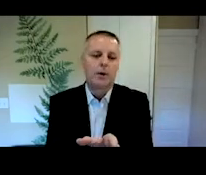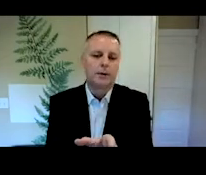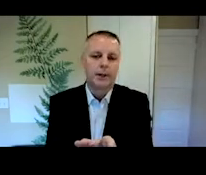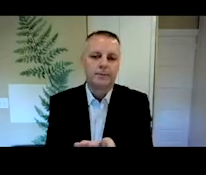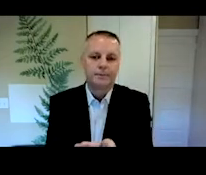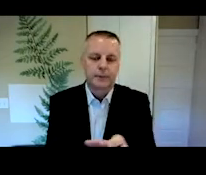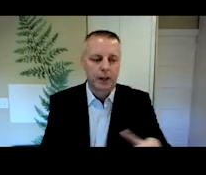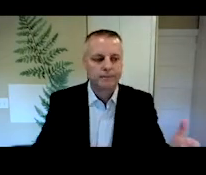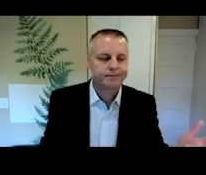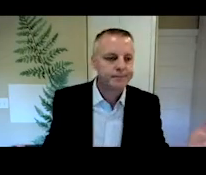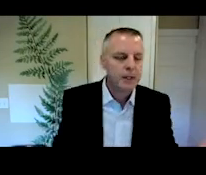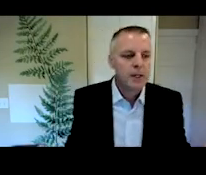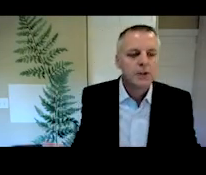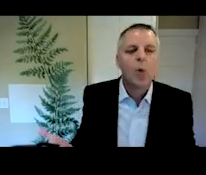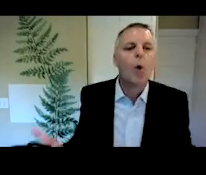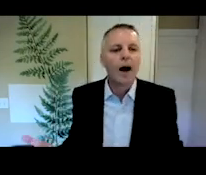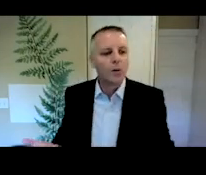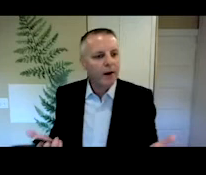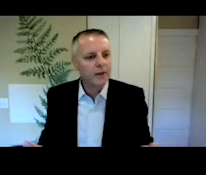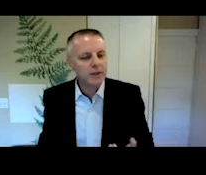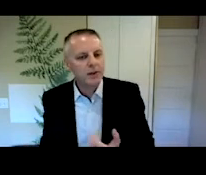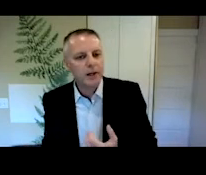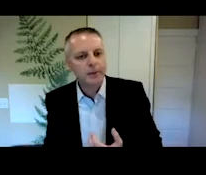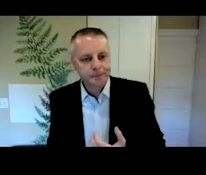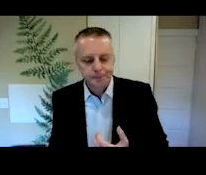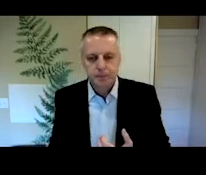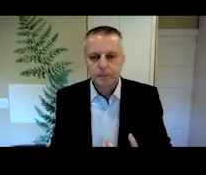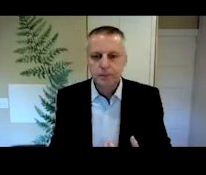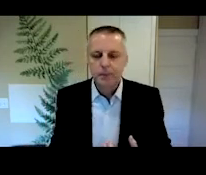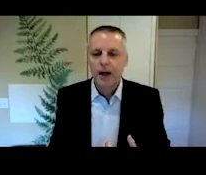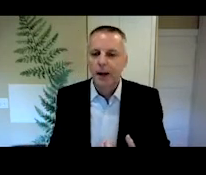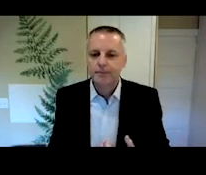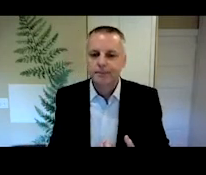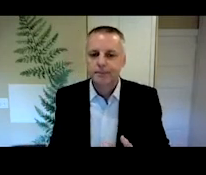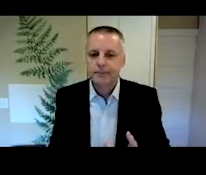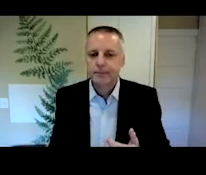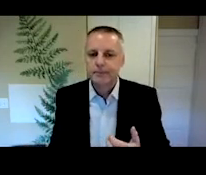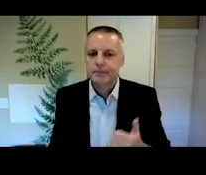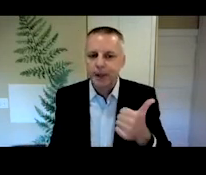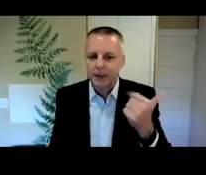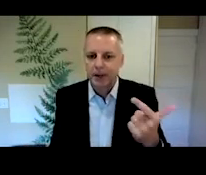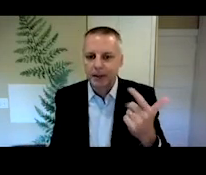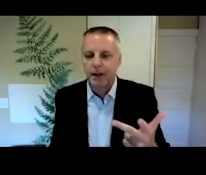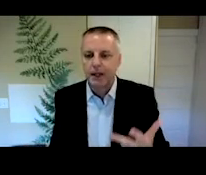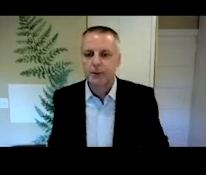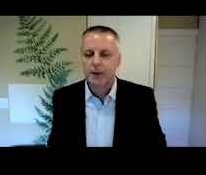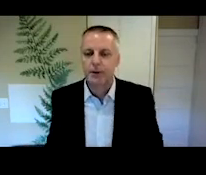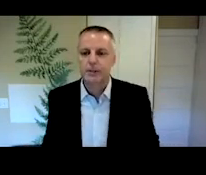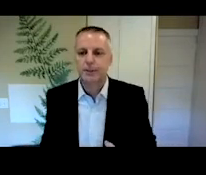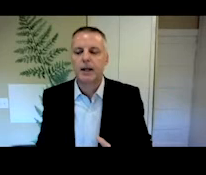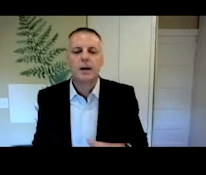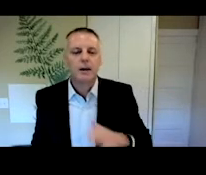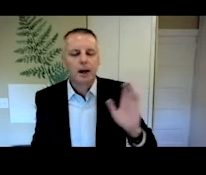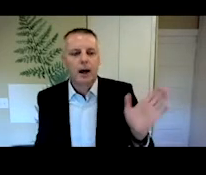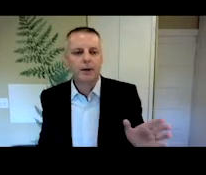audio only. Okay. So why, why don't they use video? Um, money, money, money, three